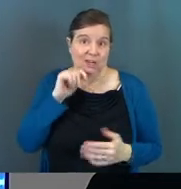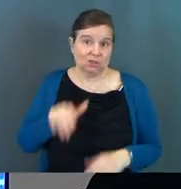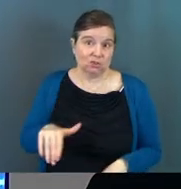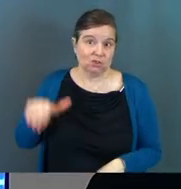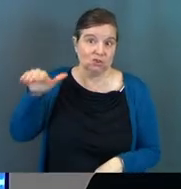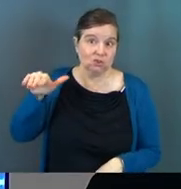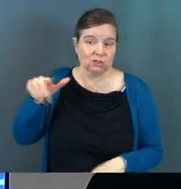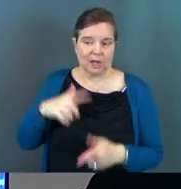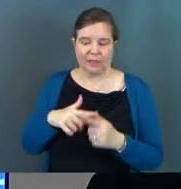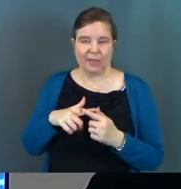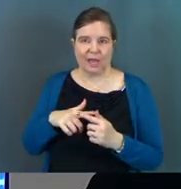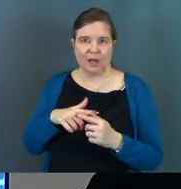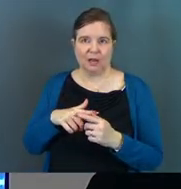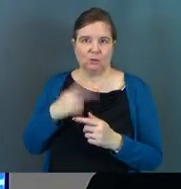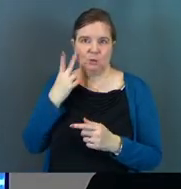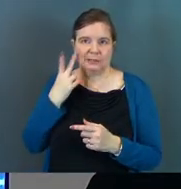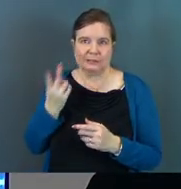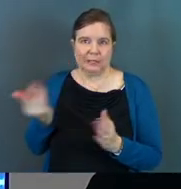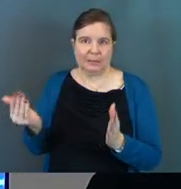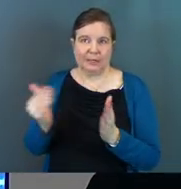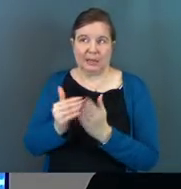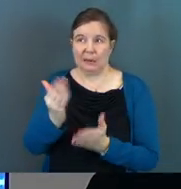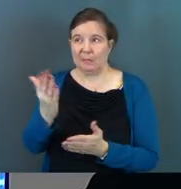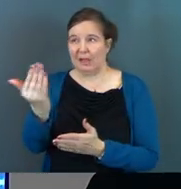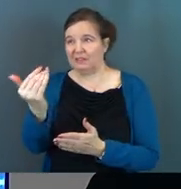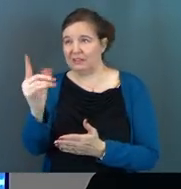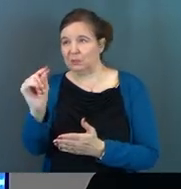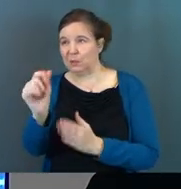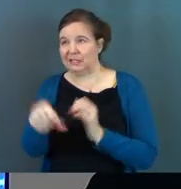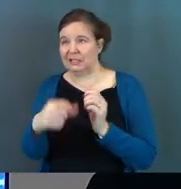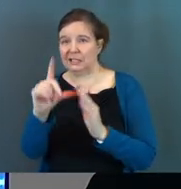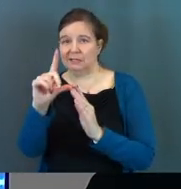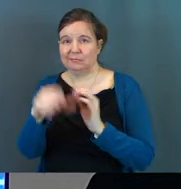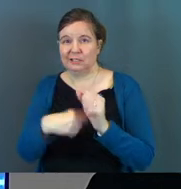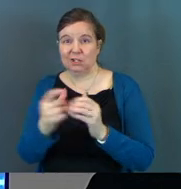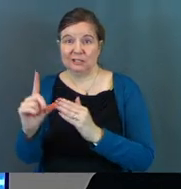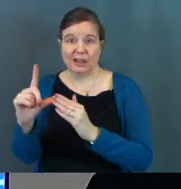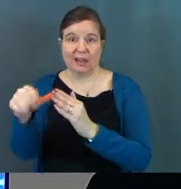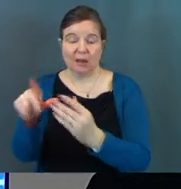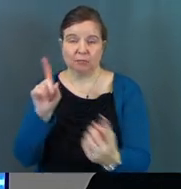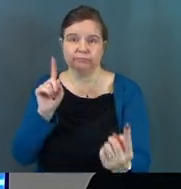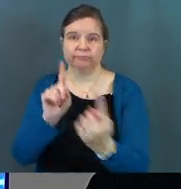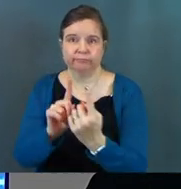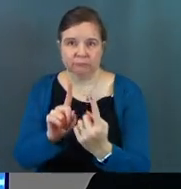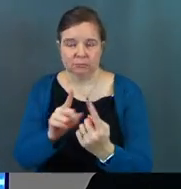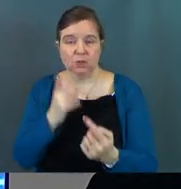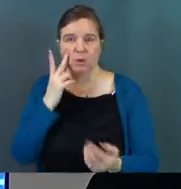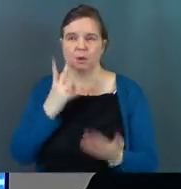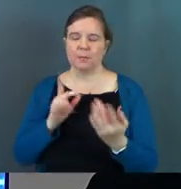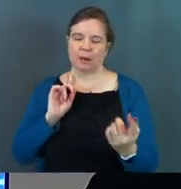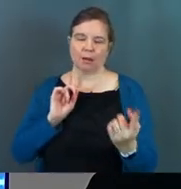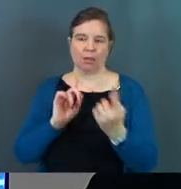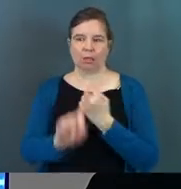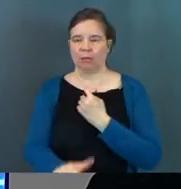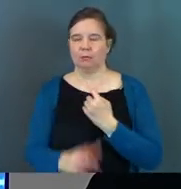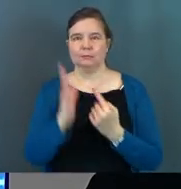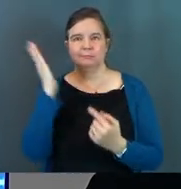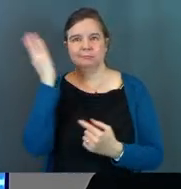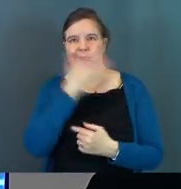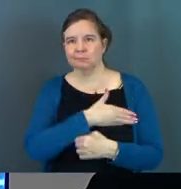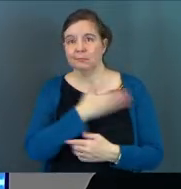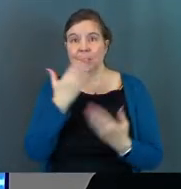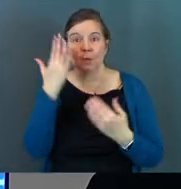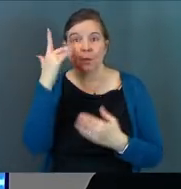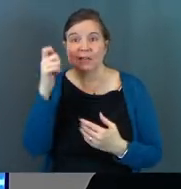but then you never saw them again until maybe 15, 20 years later, if you saw them, you might walk past them in a